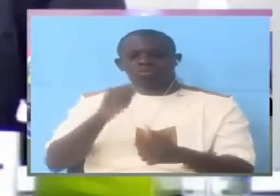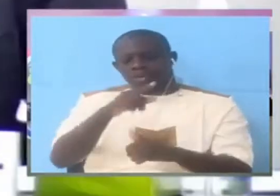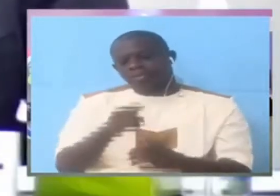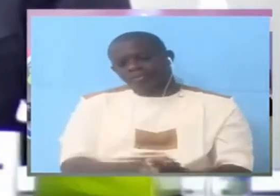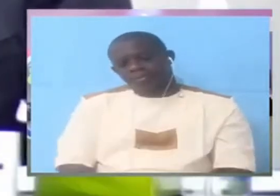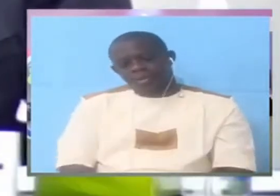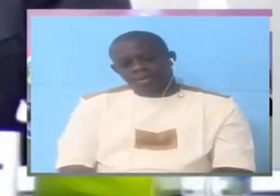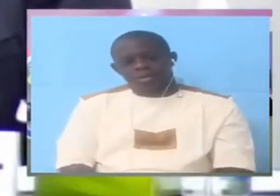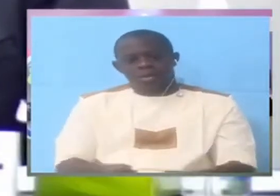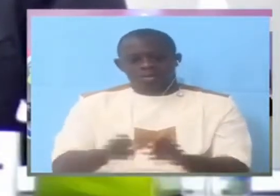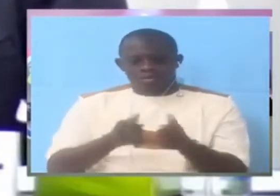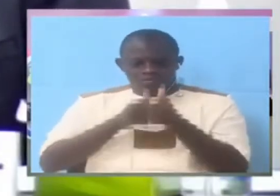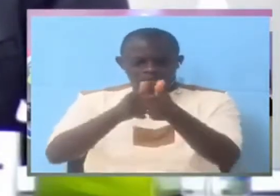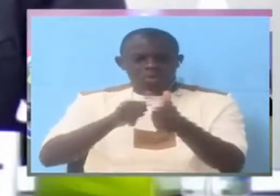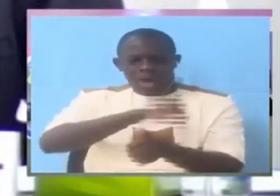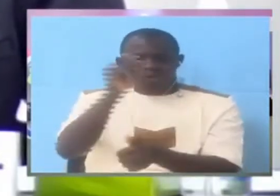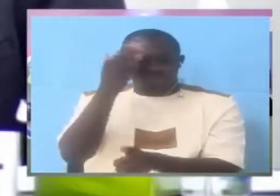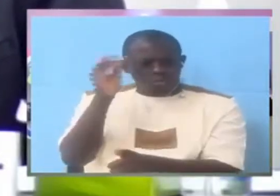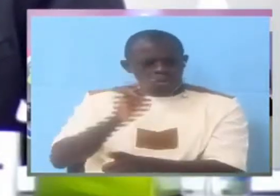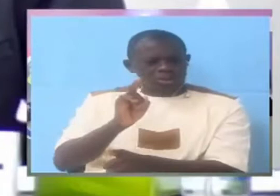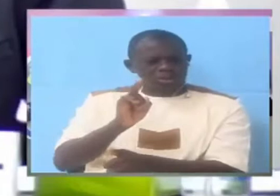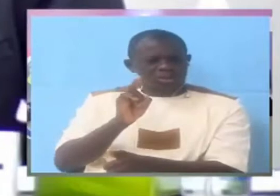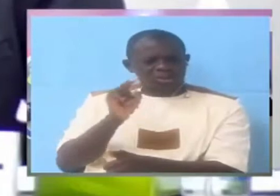Following up and verifying what?